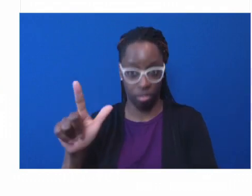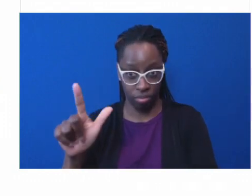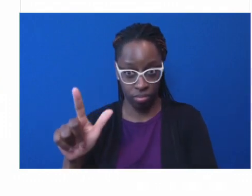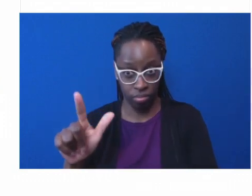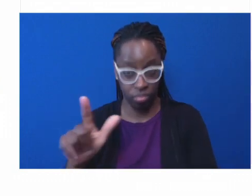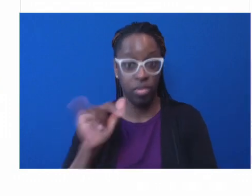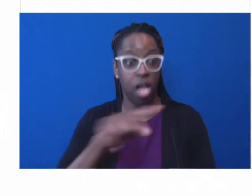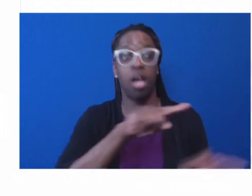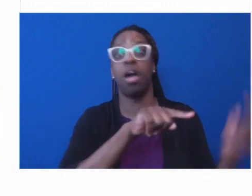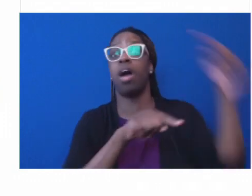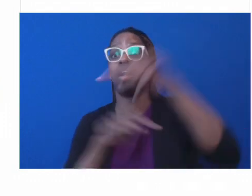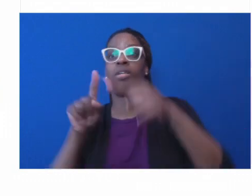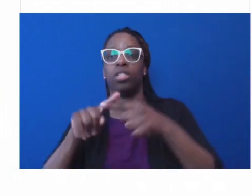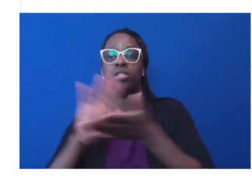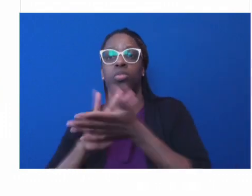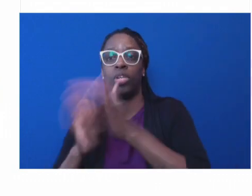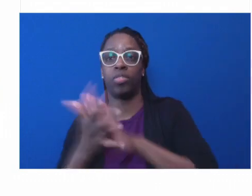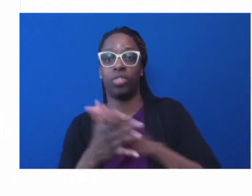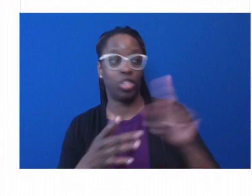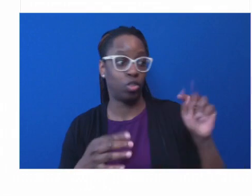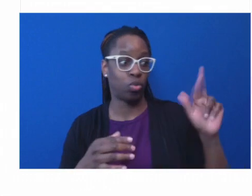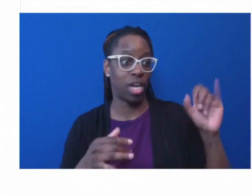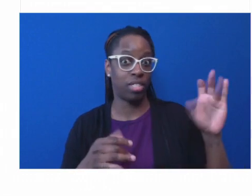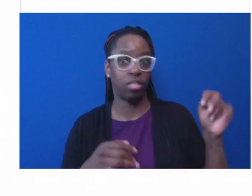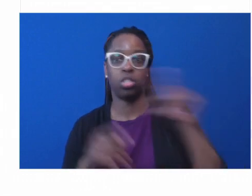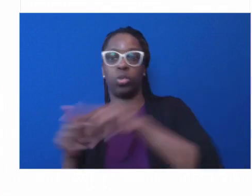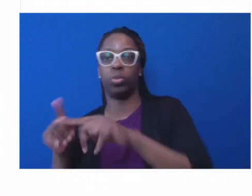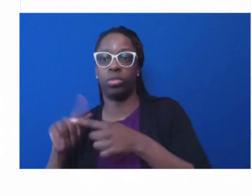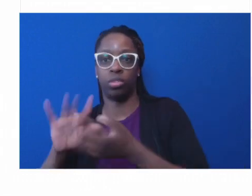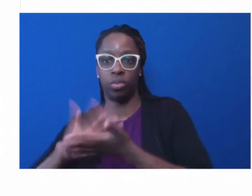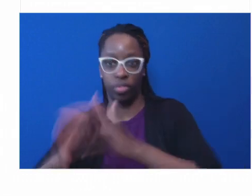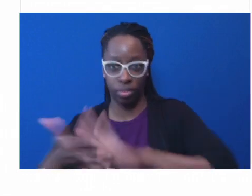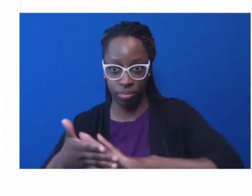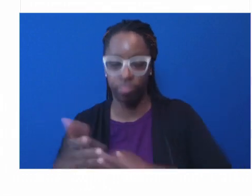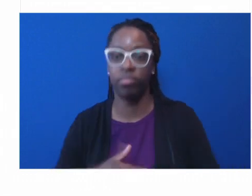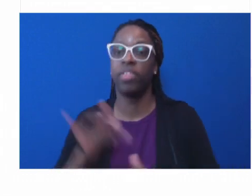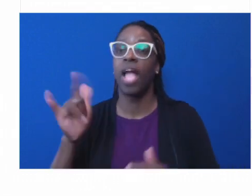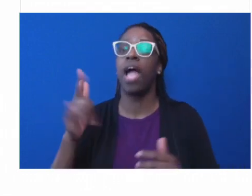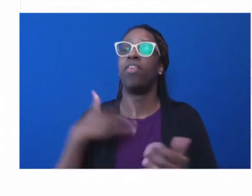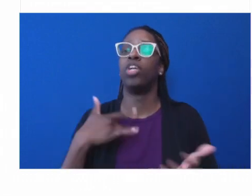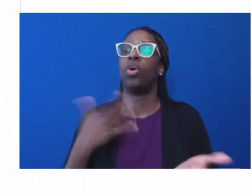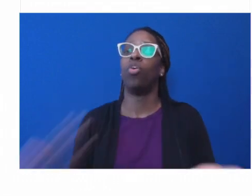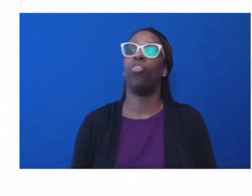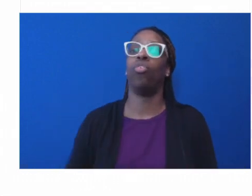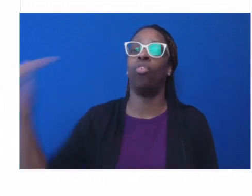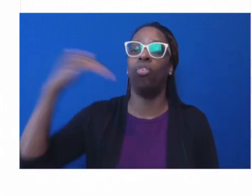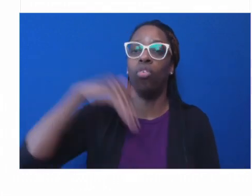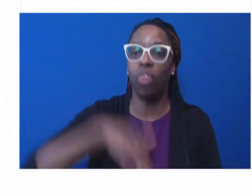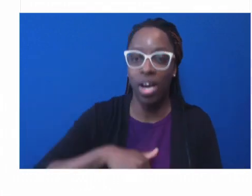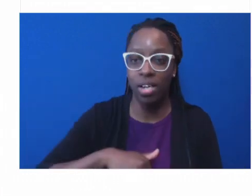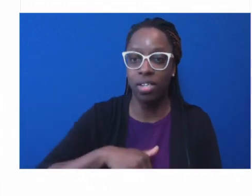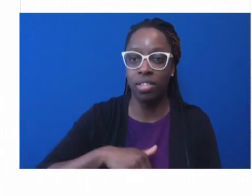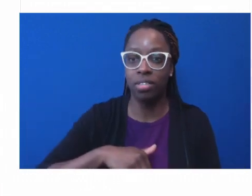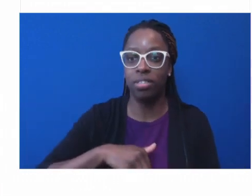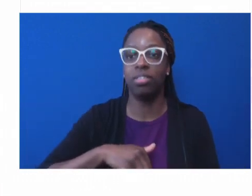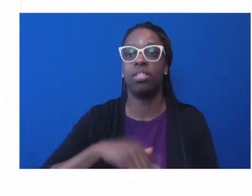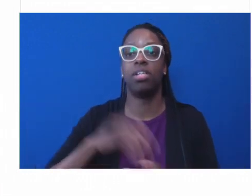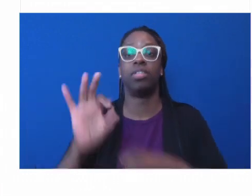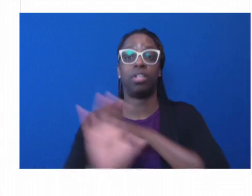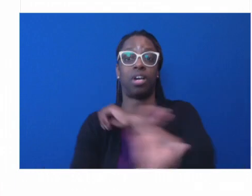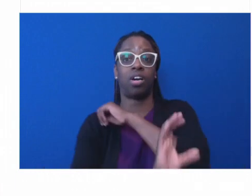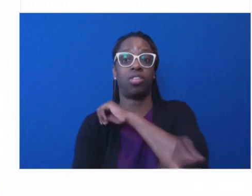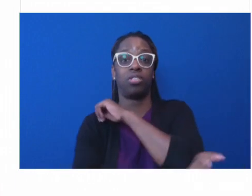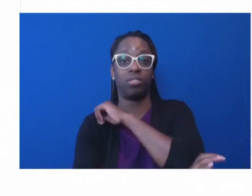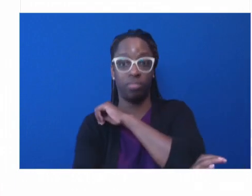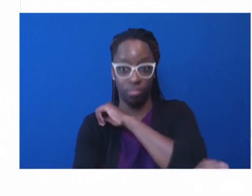workforce. And where does the skill set, the strategies, the tactics for